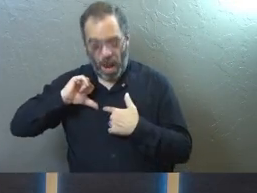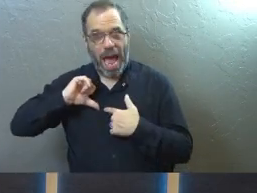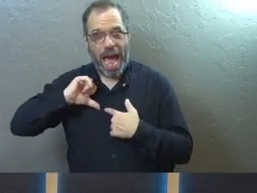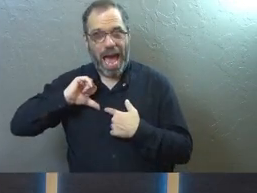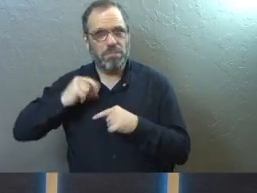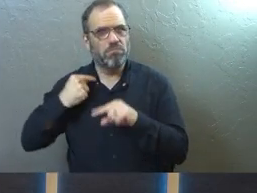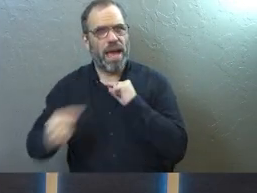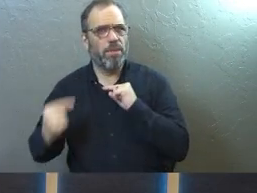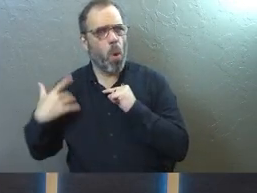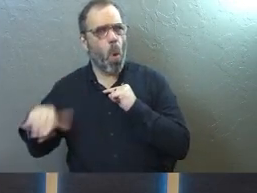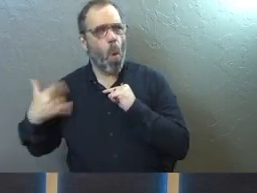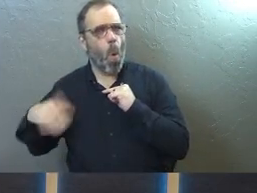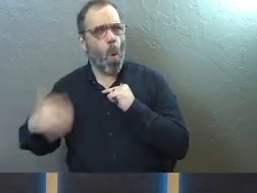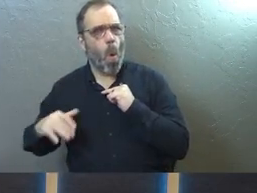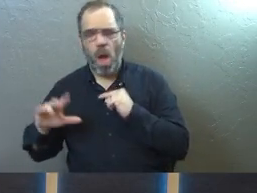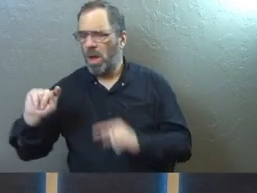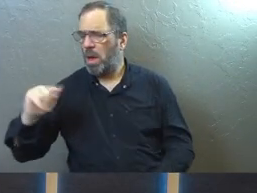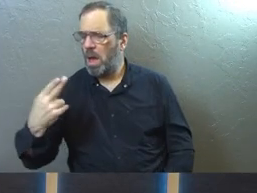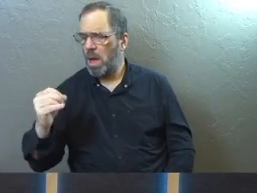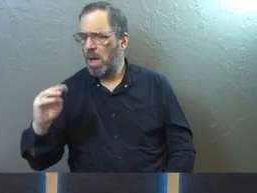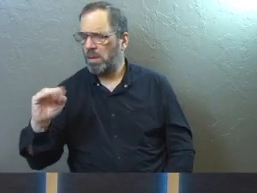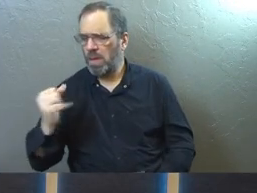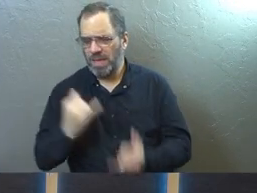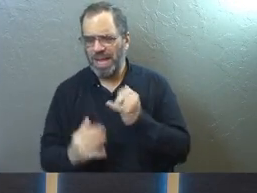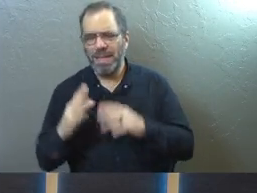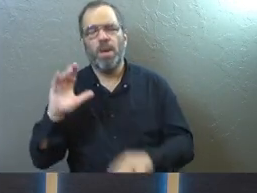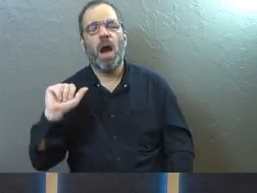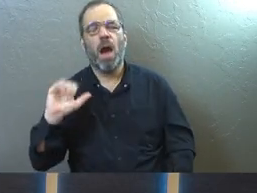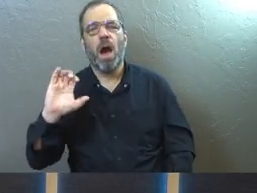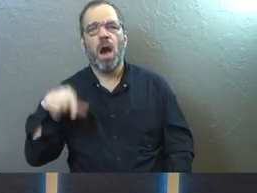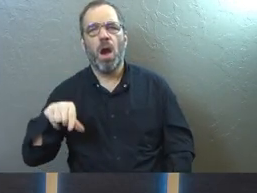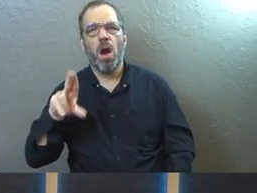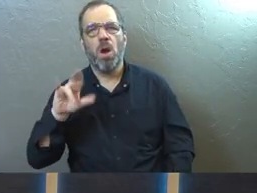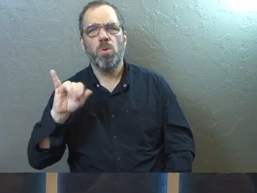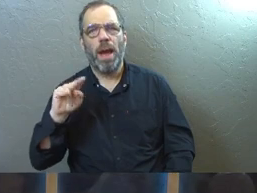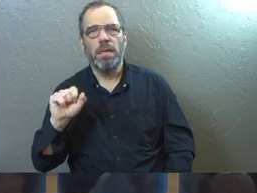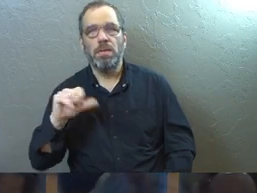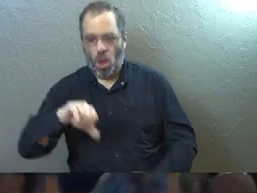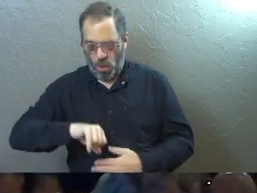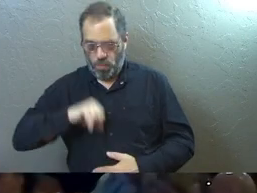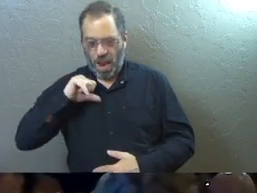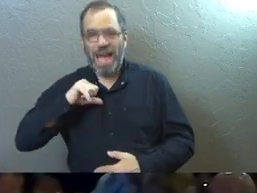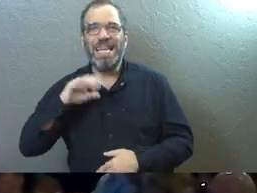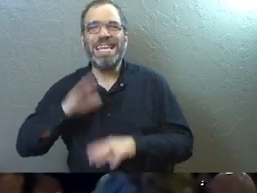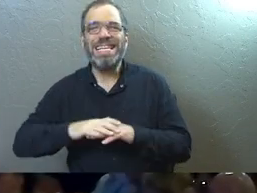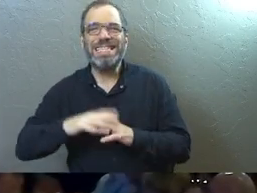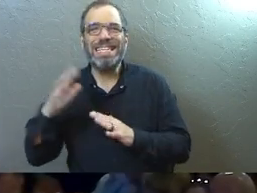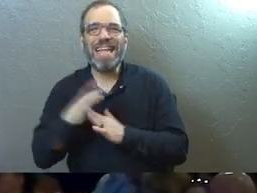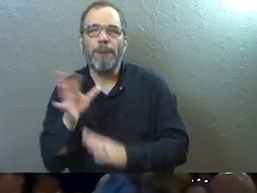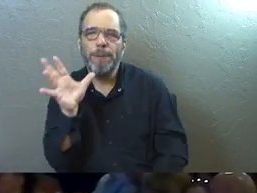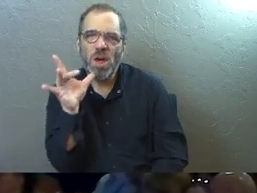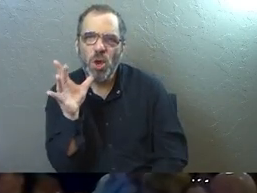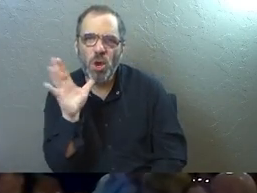enemy. Thomas Aquinas said, pride is the mother of all sin.